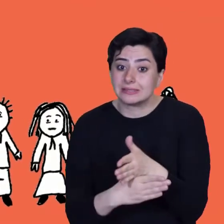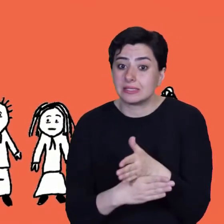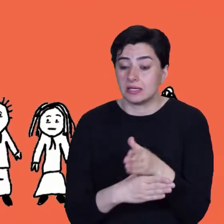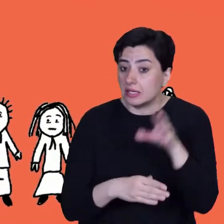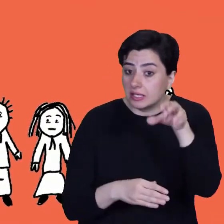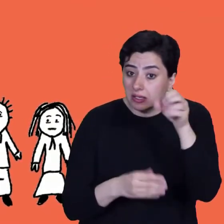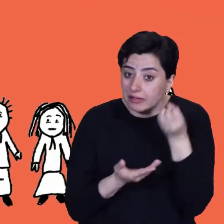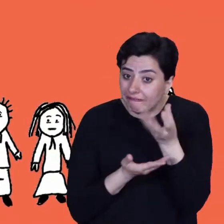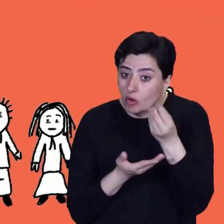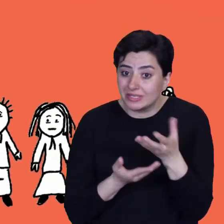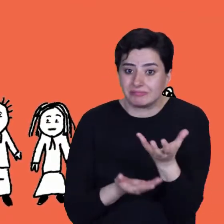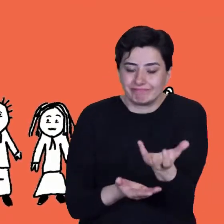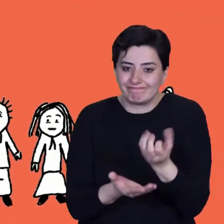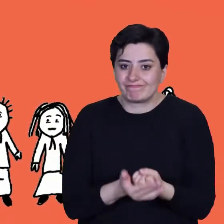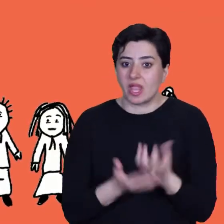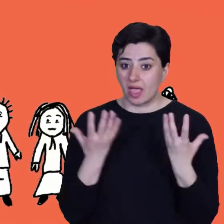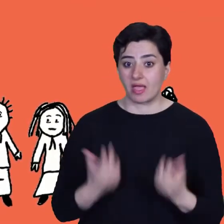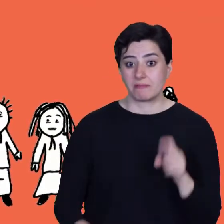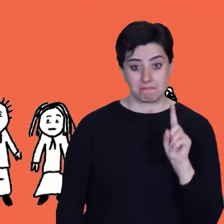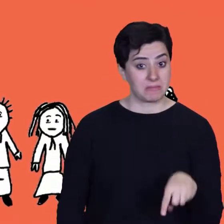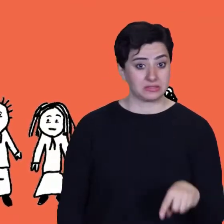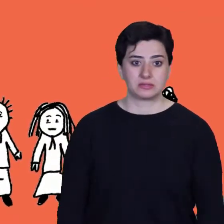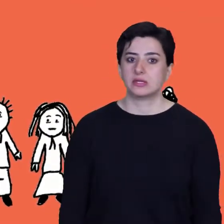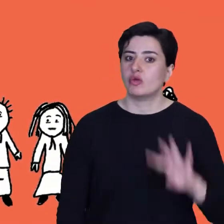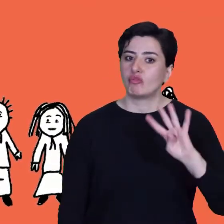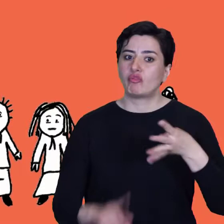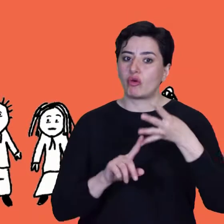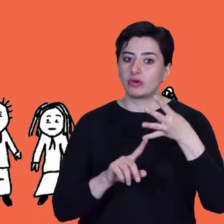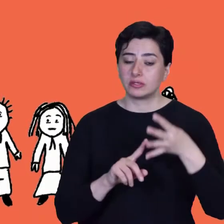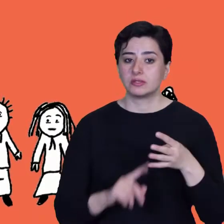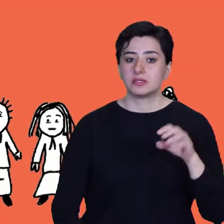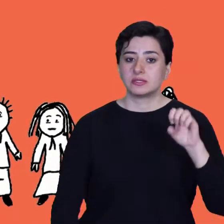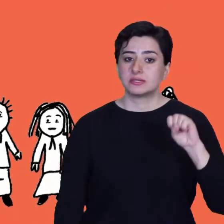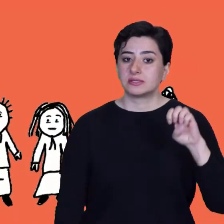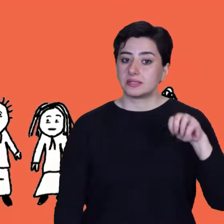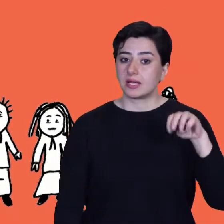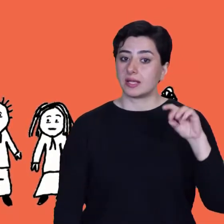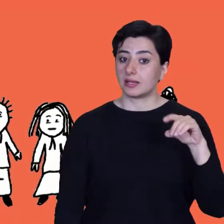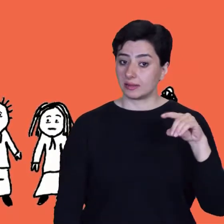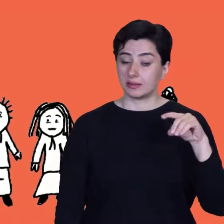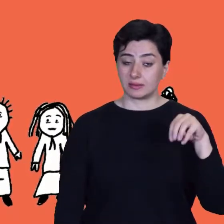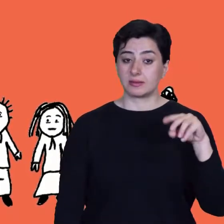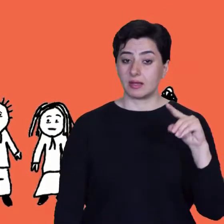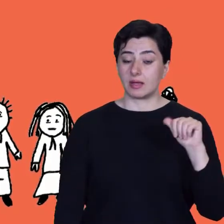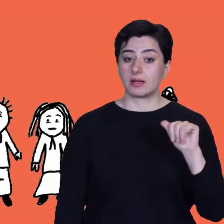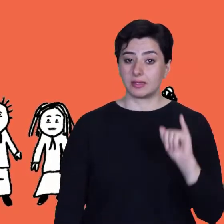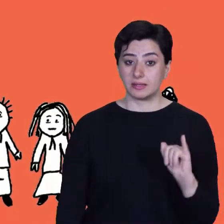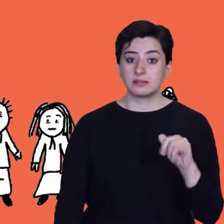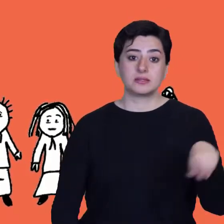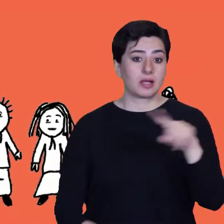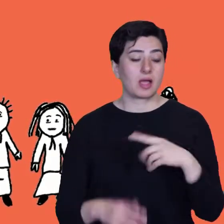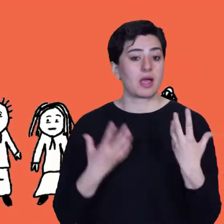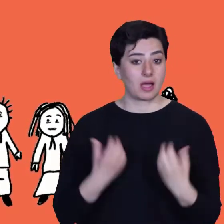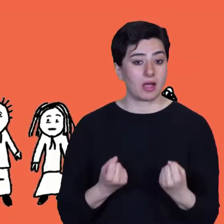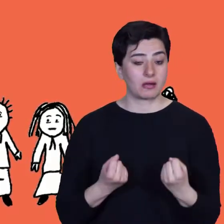vulnerable. Next to the transcript are drawings of men and women. Fourth, the Sendai framework pays attention to the role everyone has to